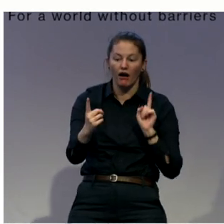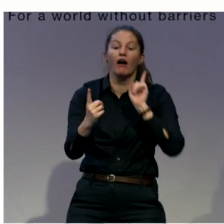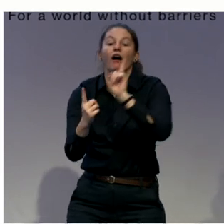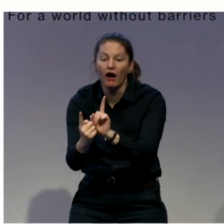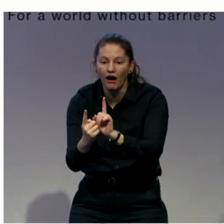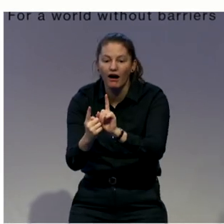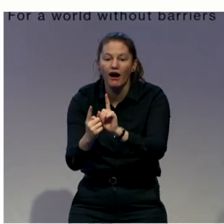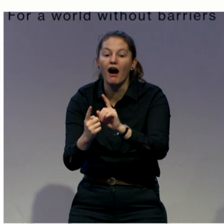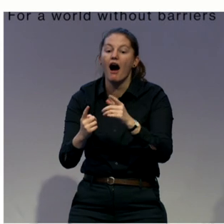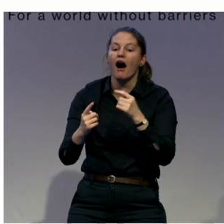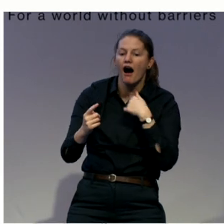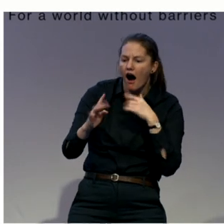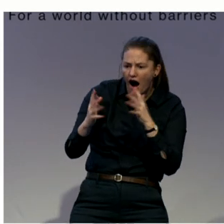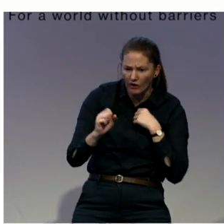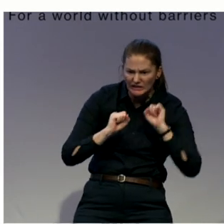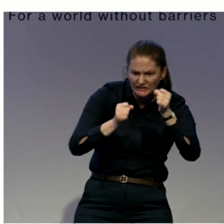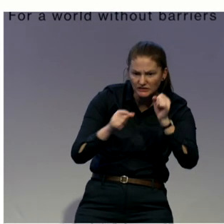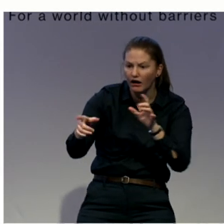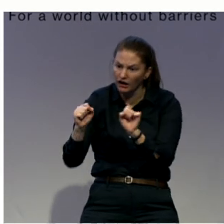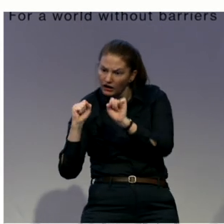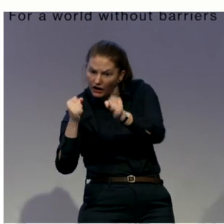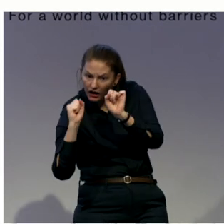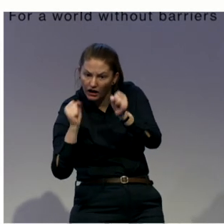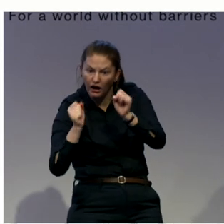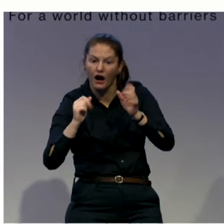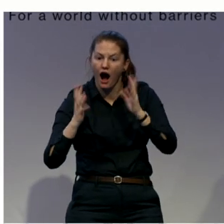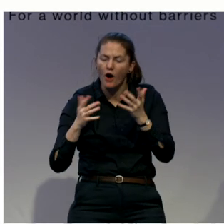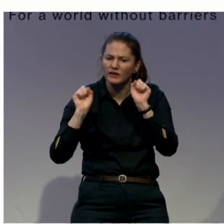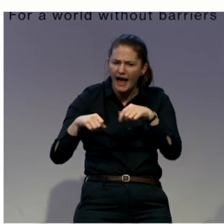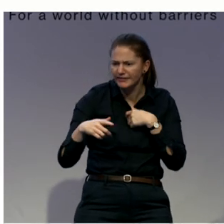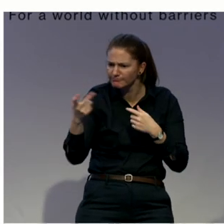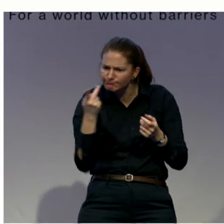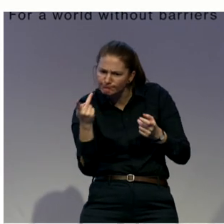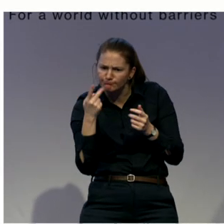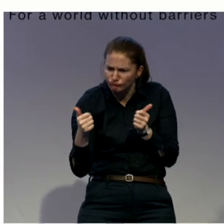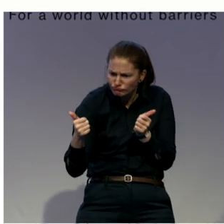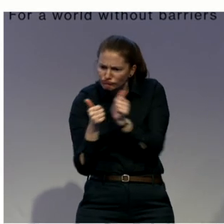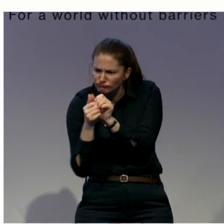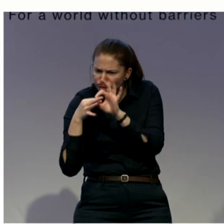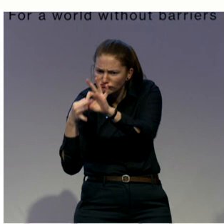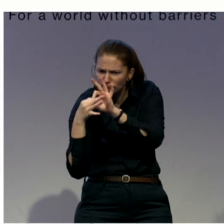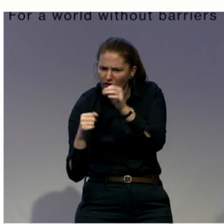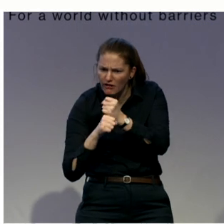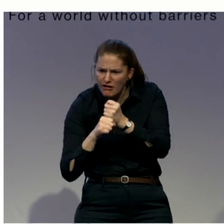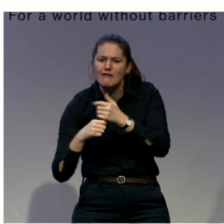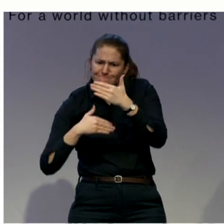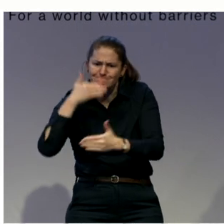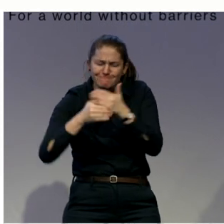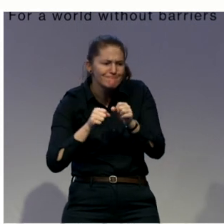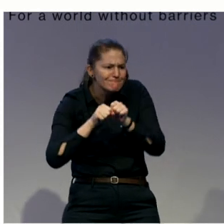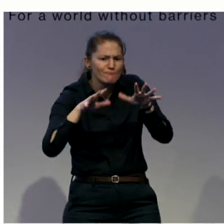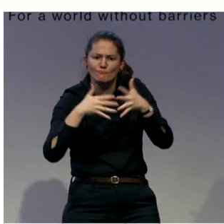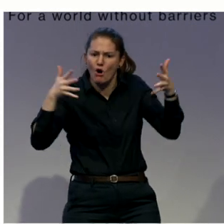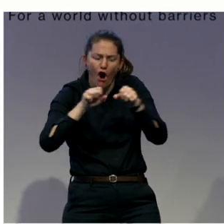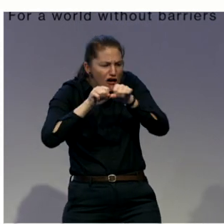together and see if what we're doing when we combine these interventions if we're having an even larger impact. And we're going to continue